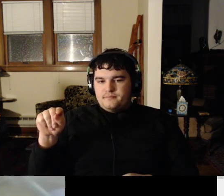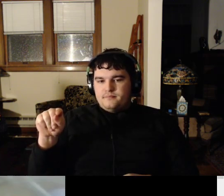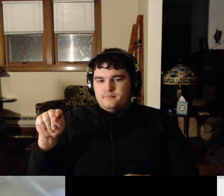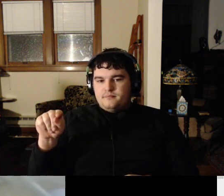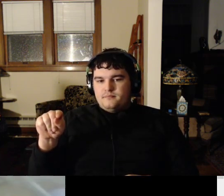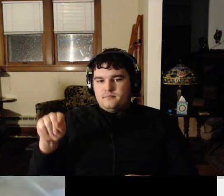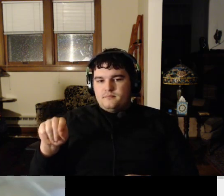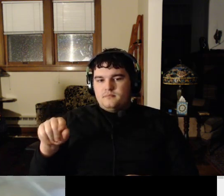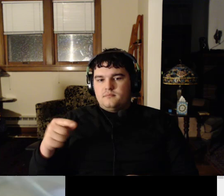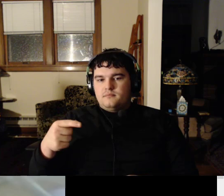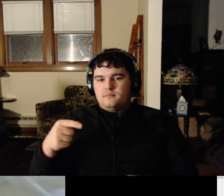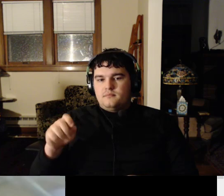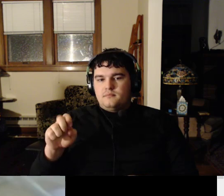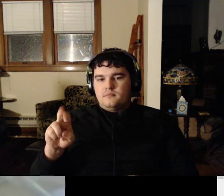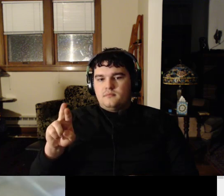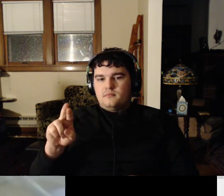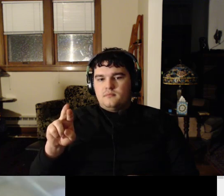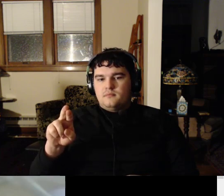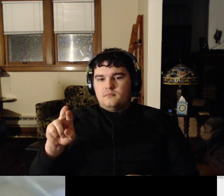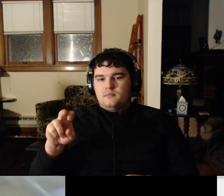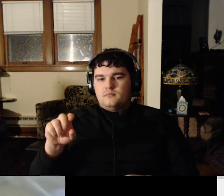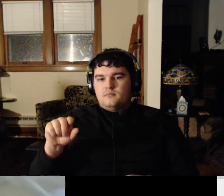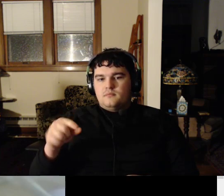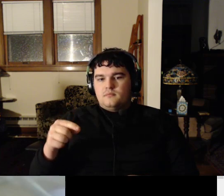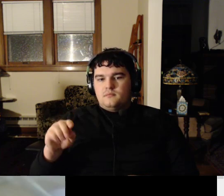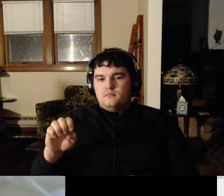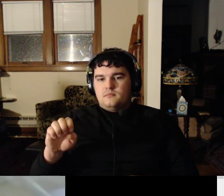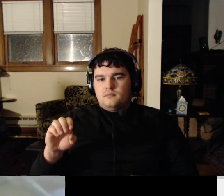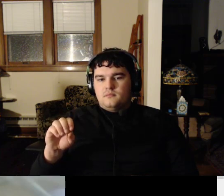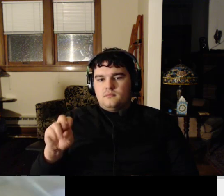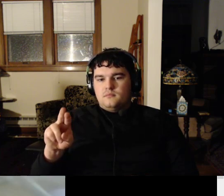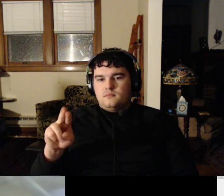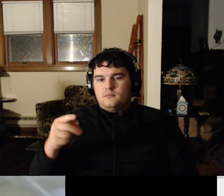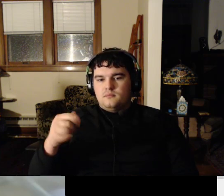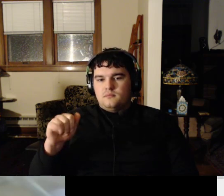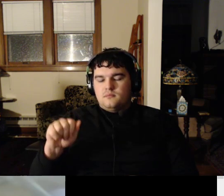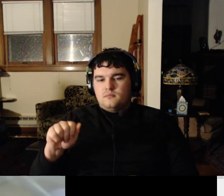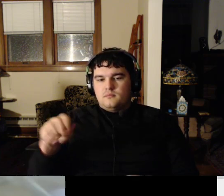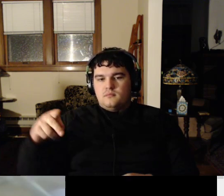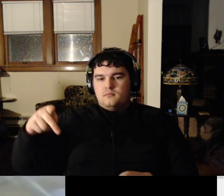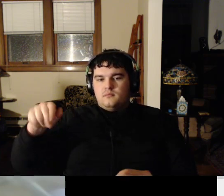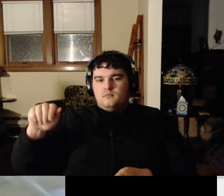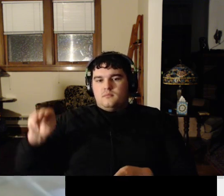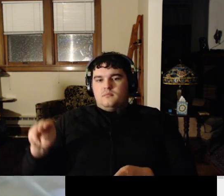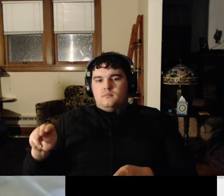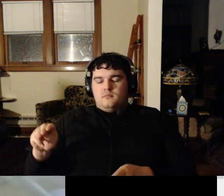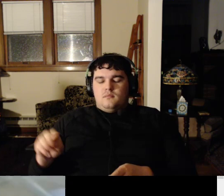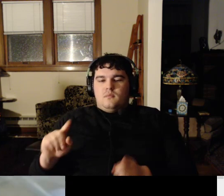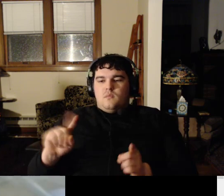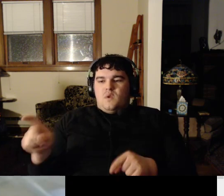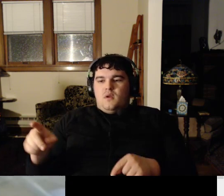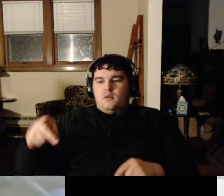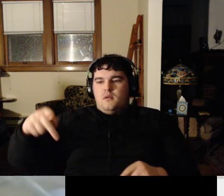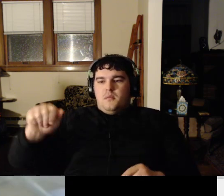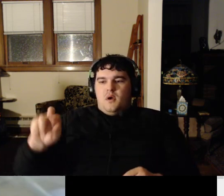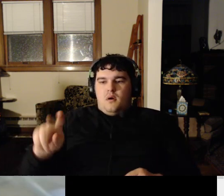George and Pam went to the park. To. Marva, want to come help us? me.